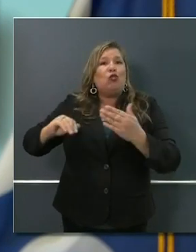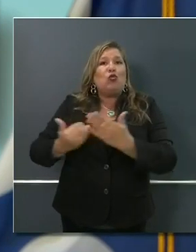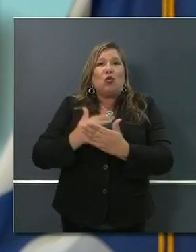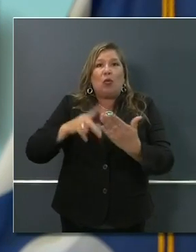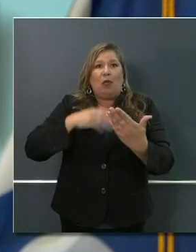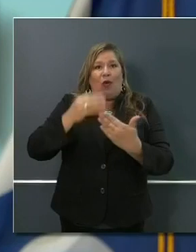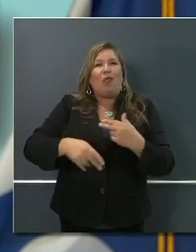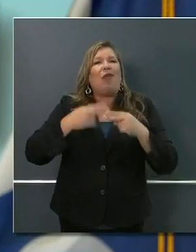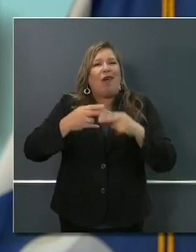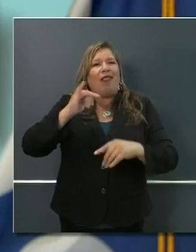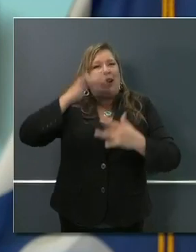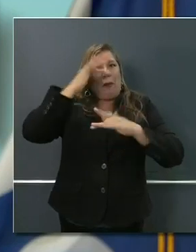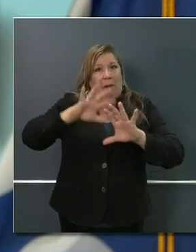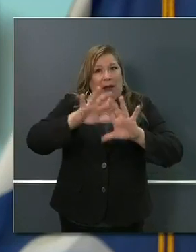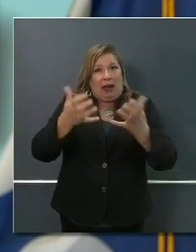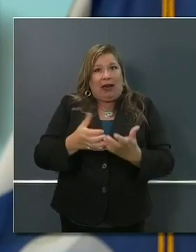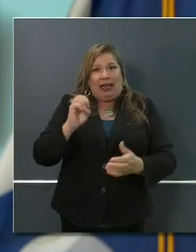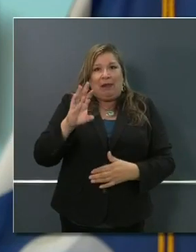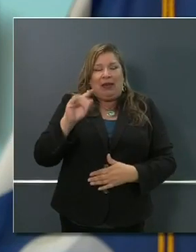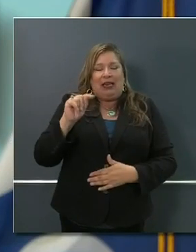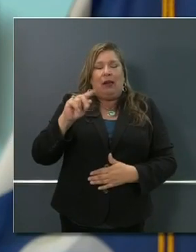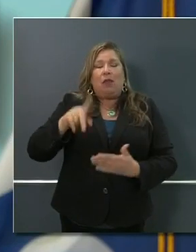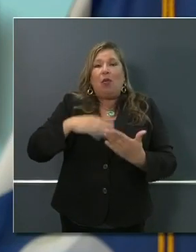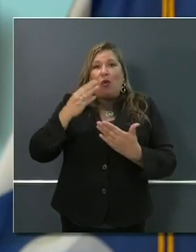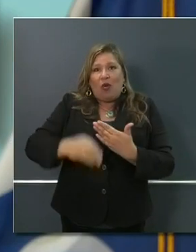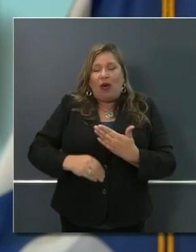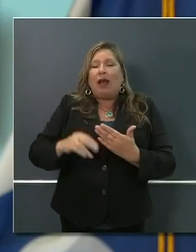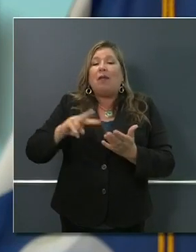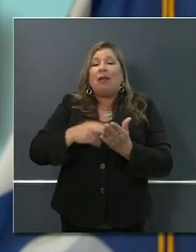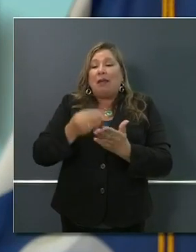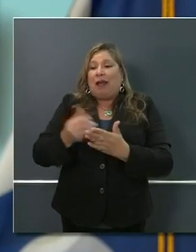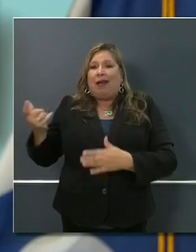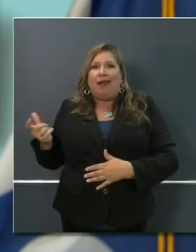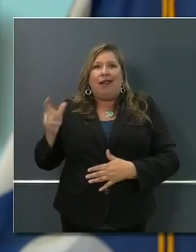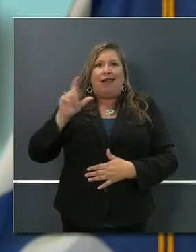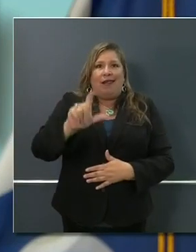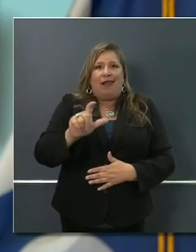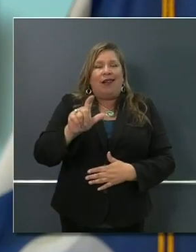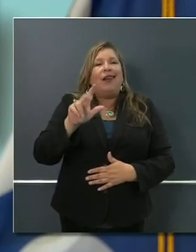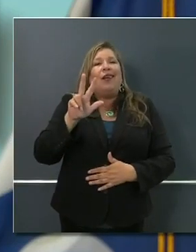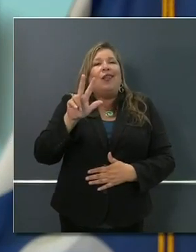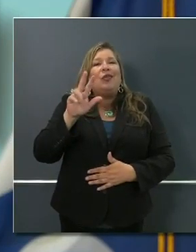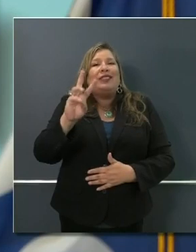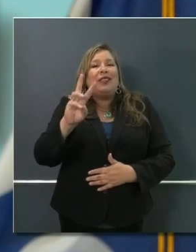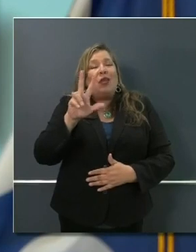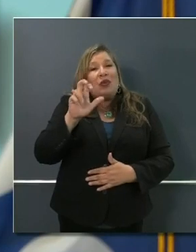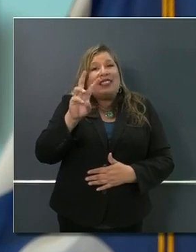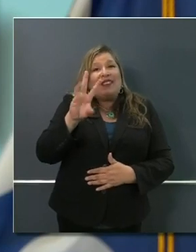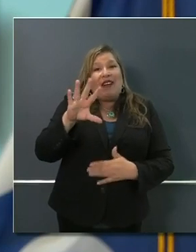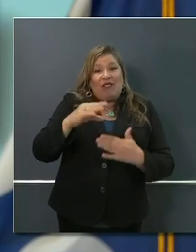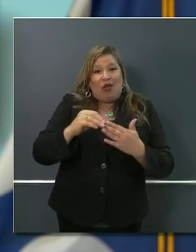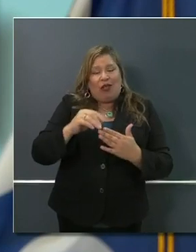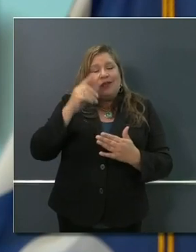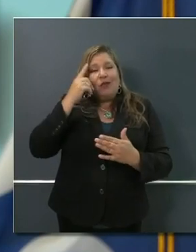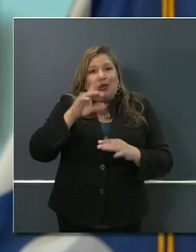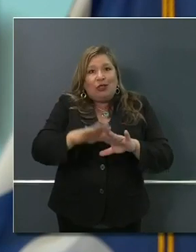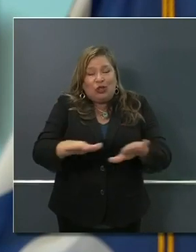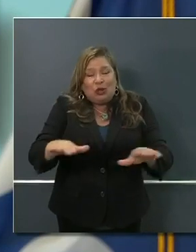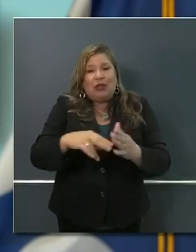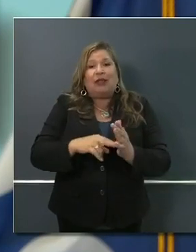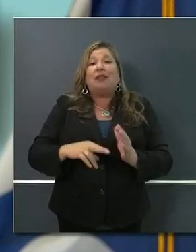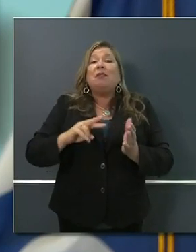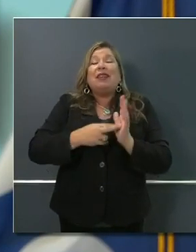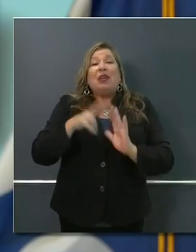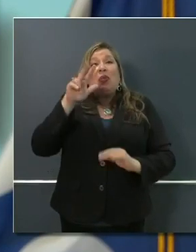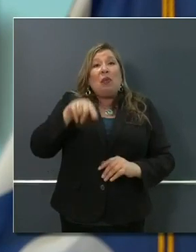a universe of up to $1.4 billion for 3.8 million eligible families. Again, that's the